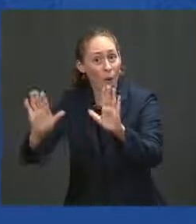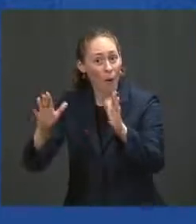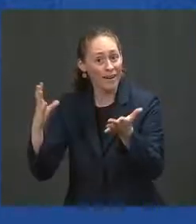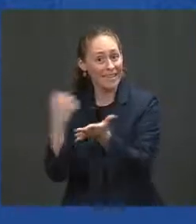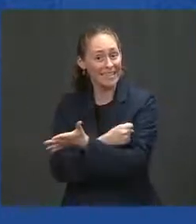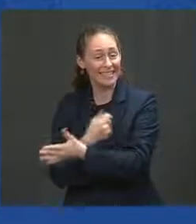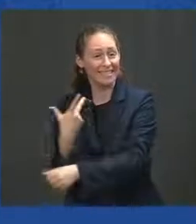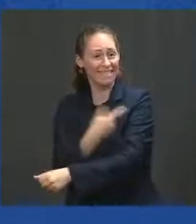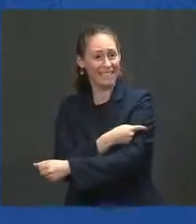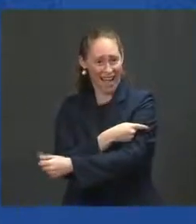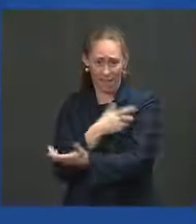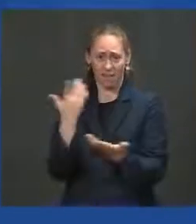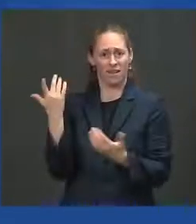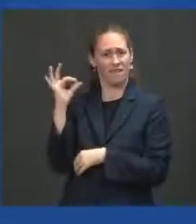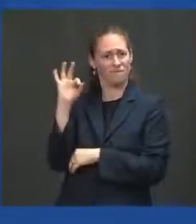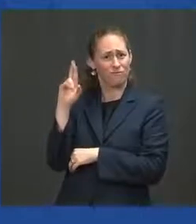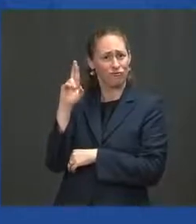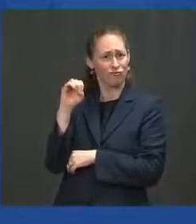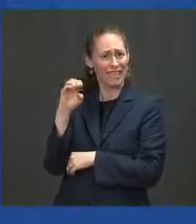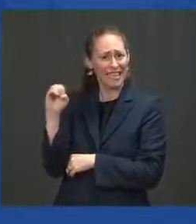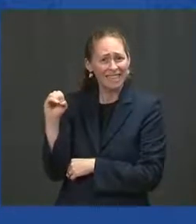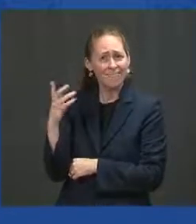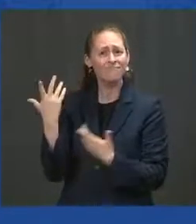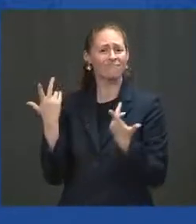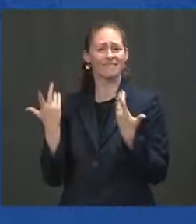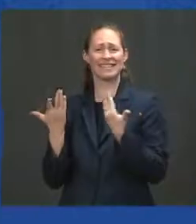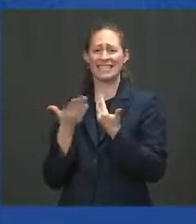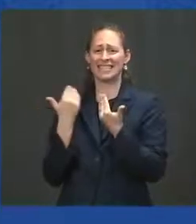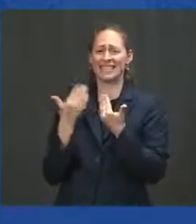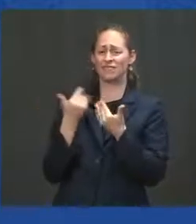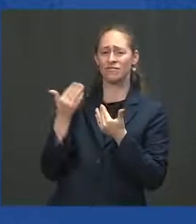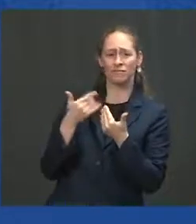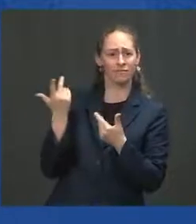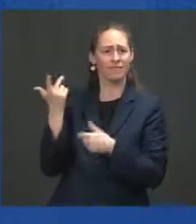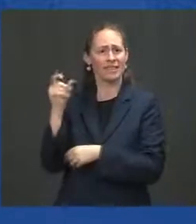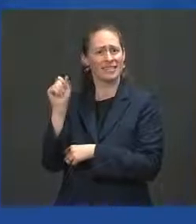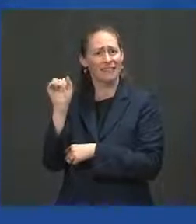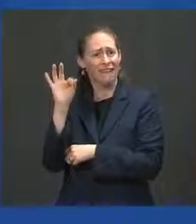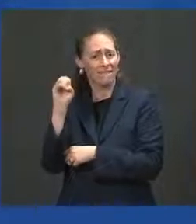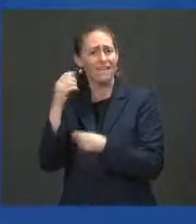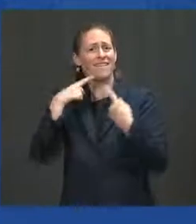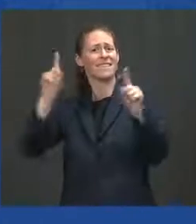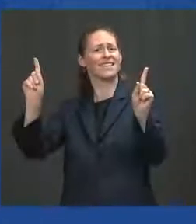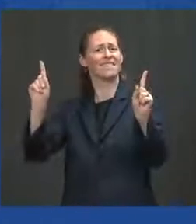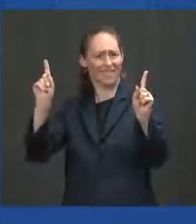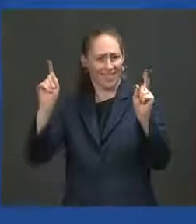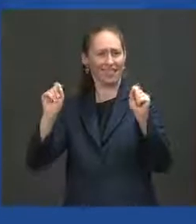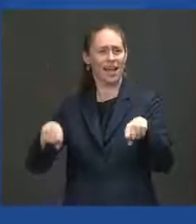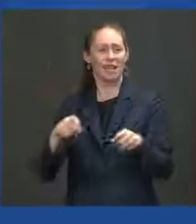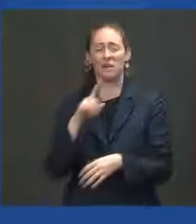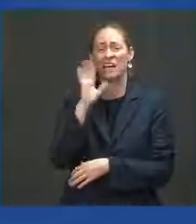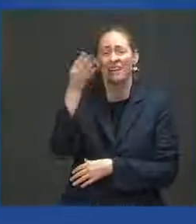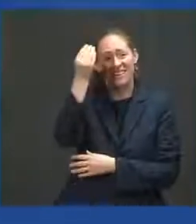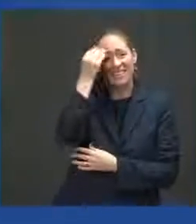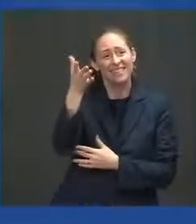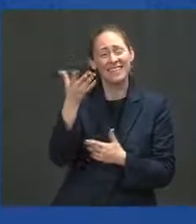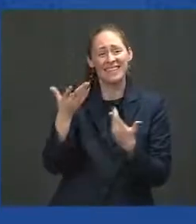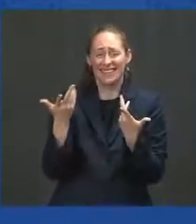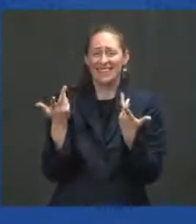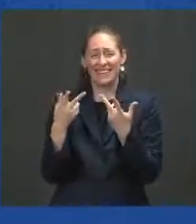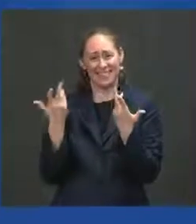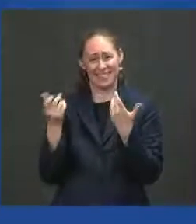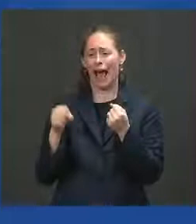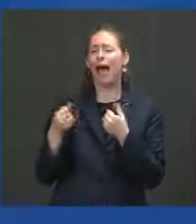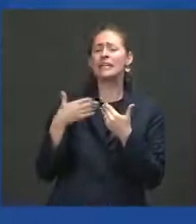is free, it's easy, it's safe, and it's effective, and it's convenient. For 90 percent of